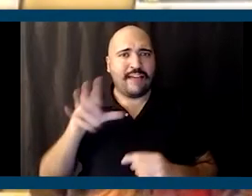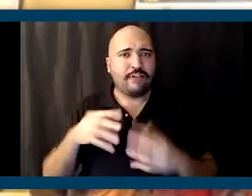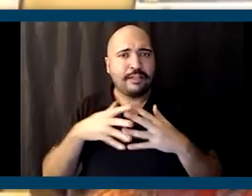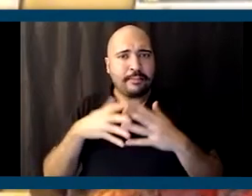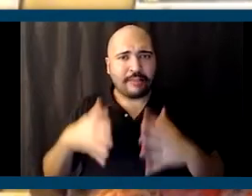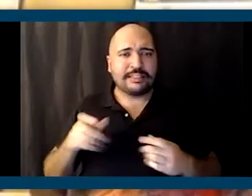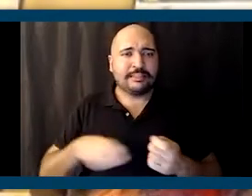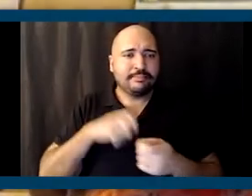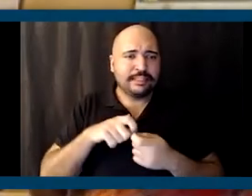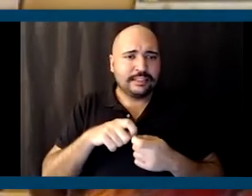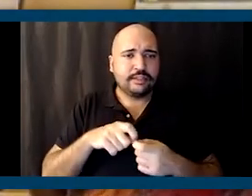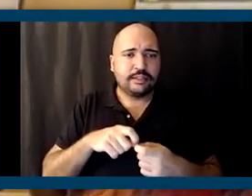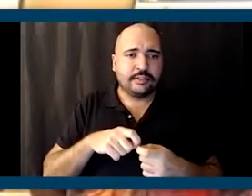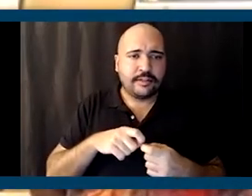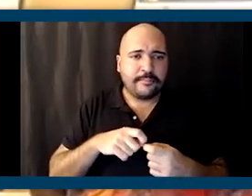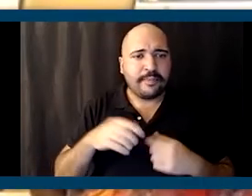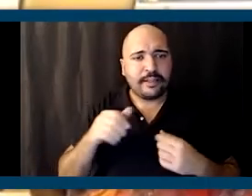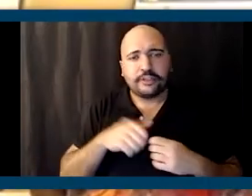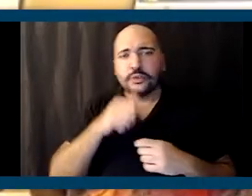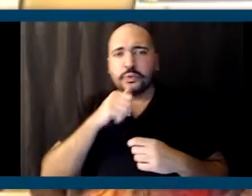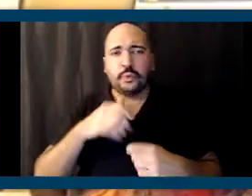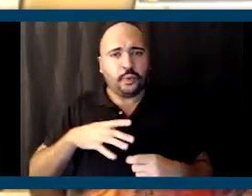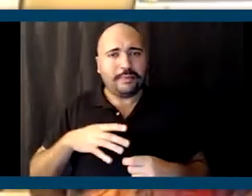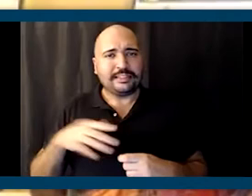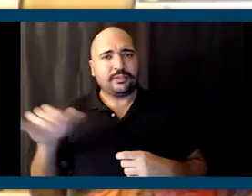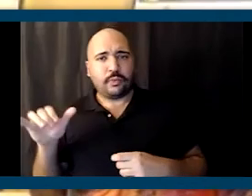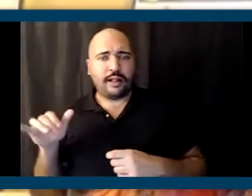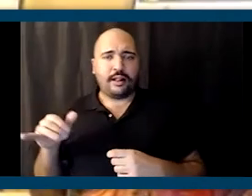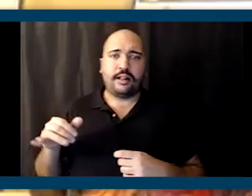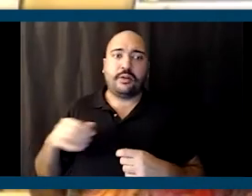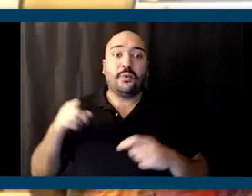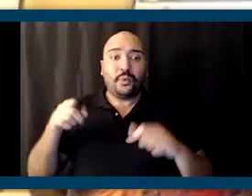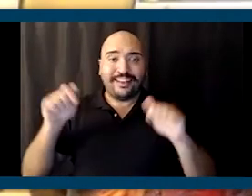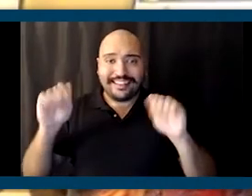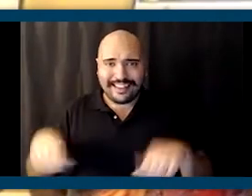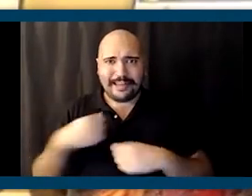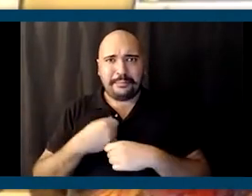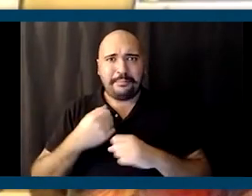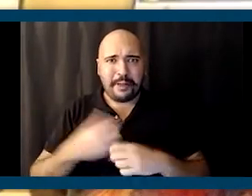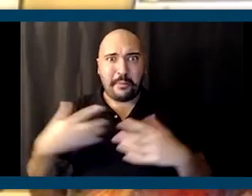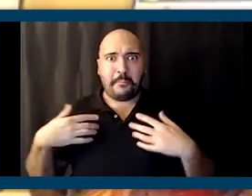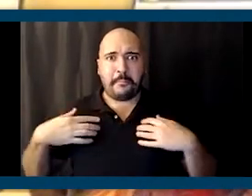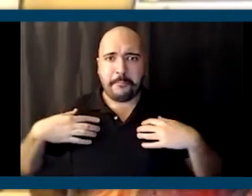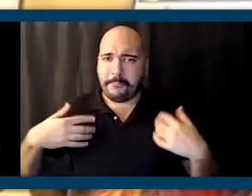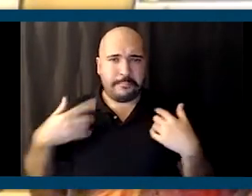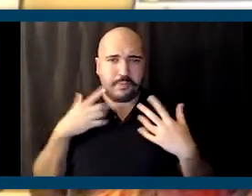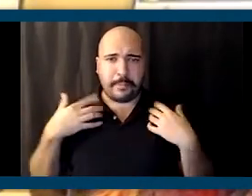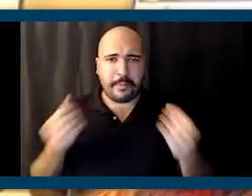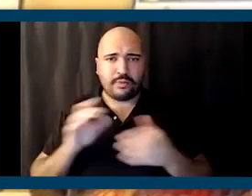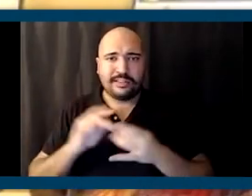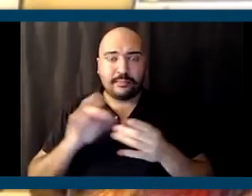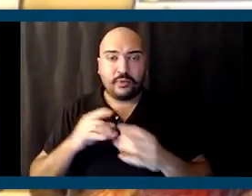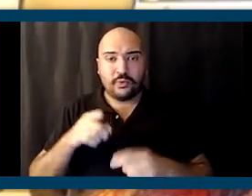particularly as well as women and others, that you can make these bold statements. You can